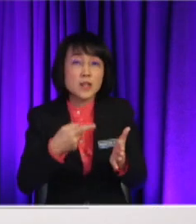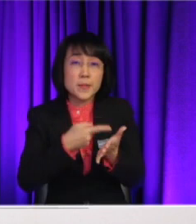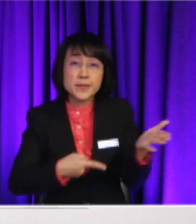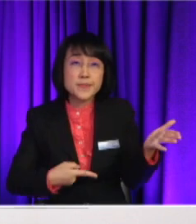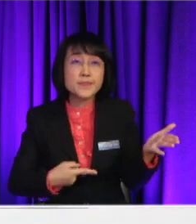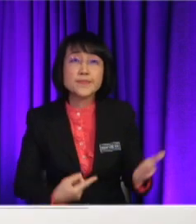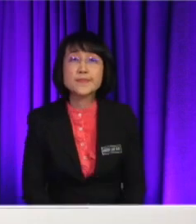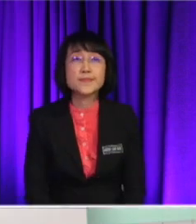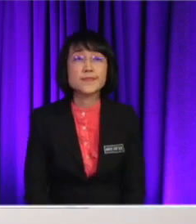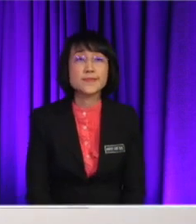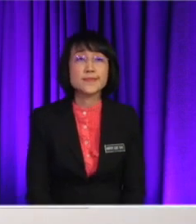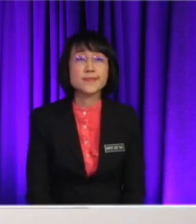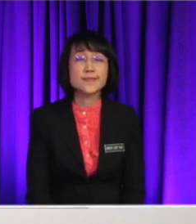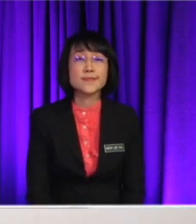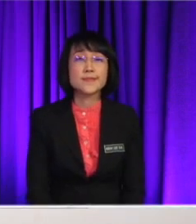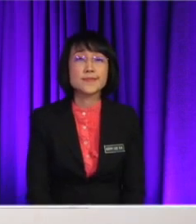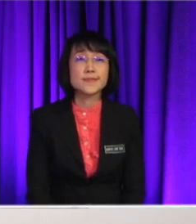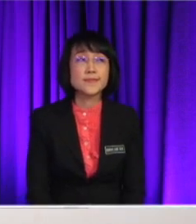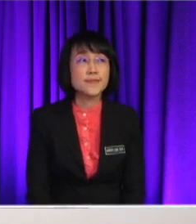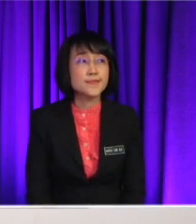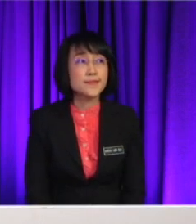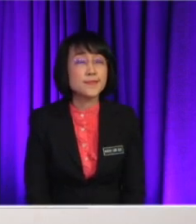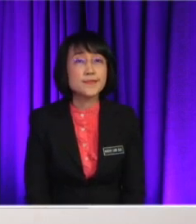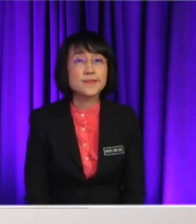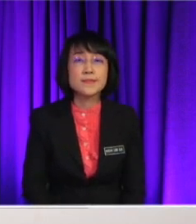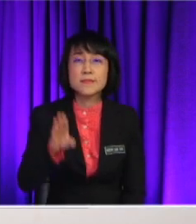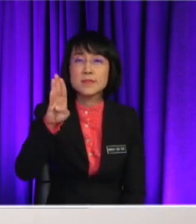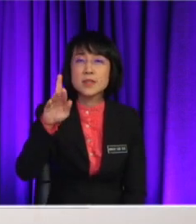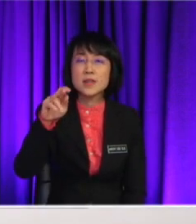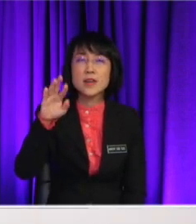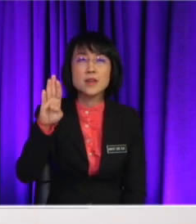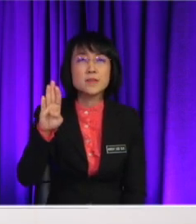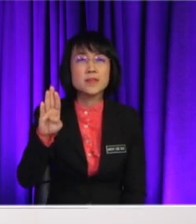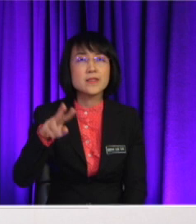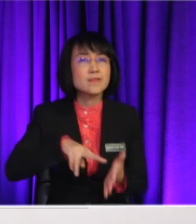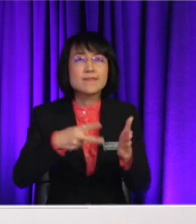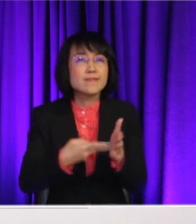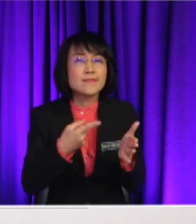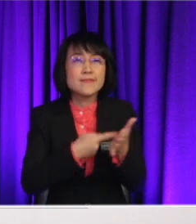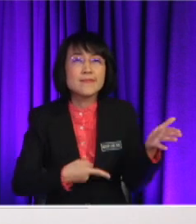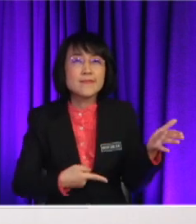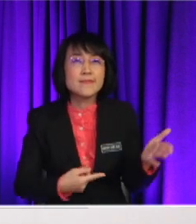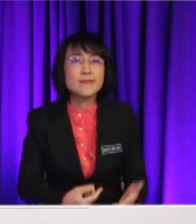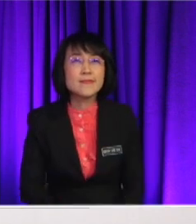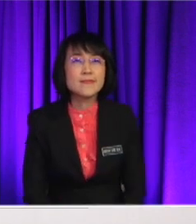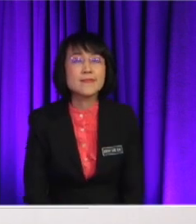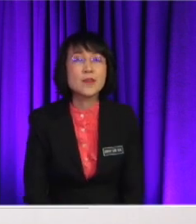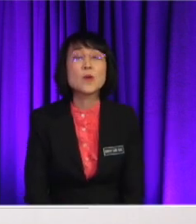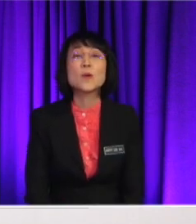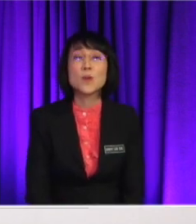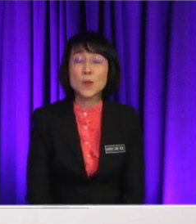Anyone? Okay, Yilin, let's see whether she get it correct or not What is BRB, Yilin? Be right back